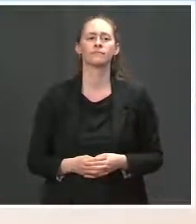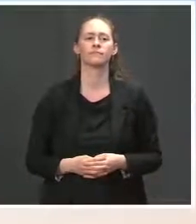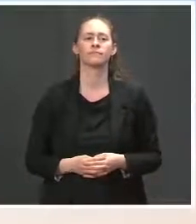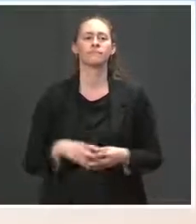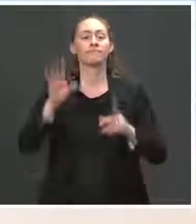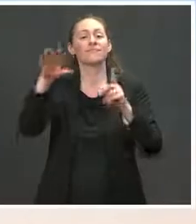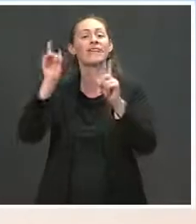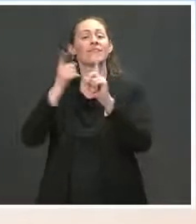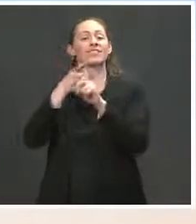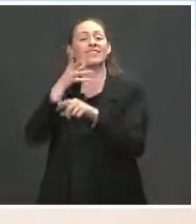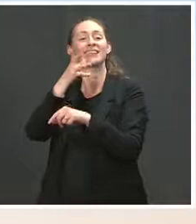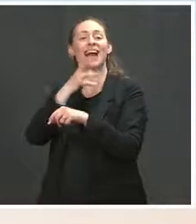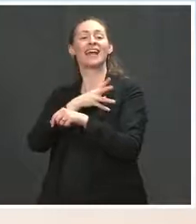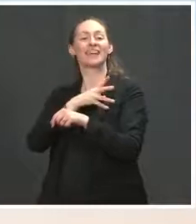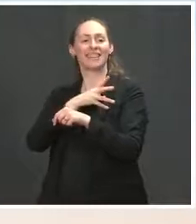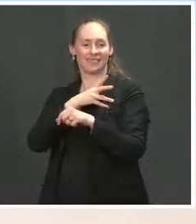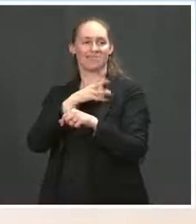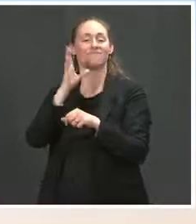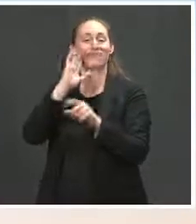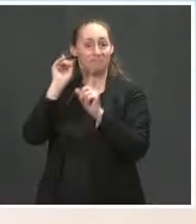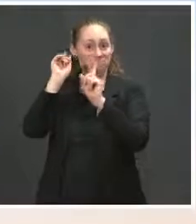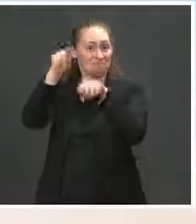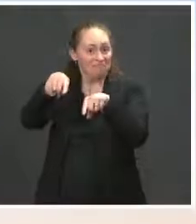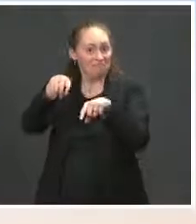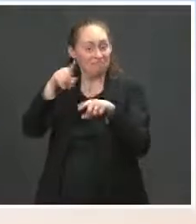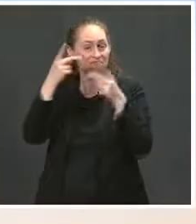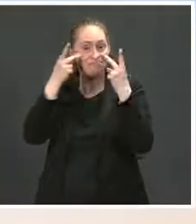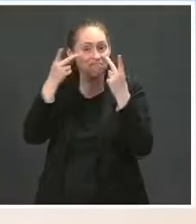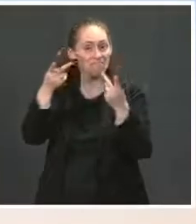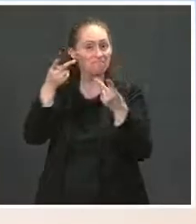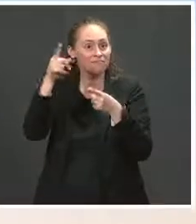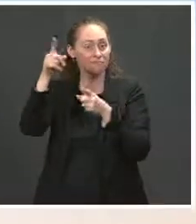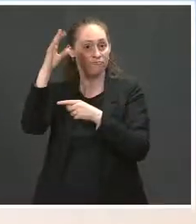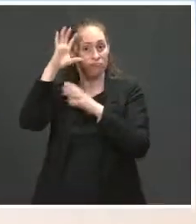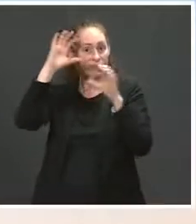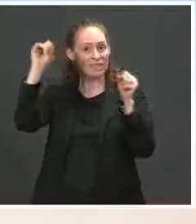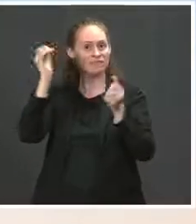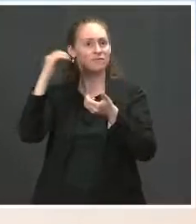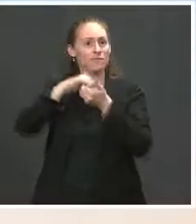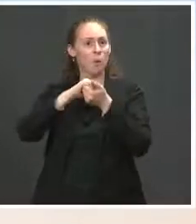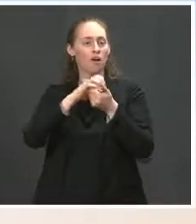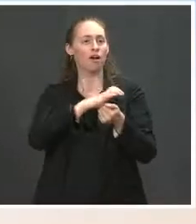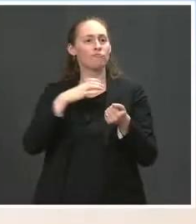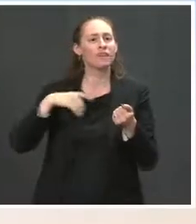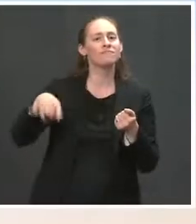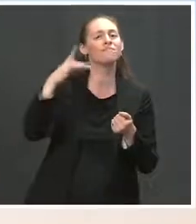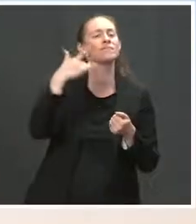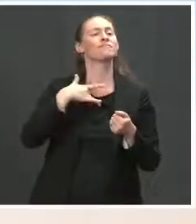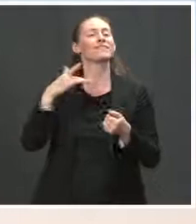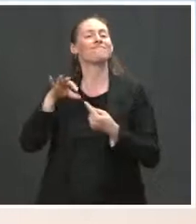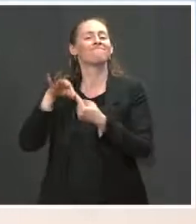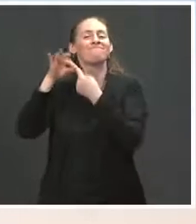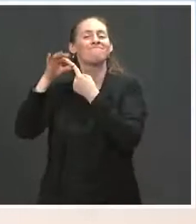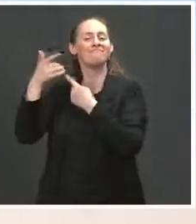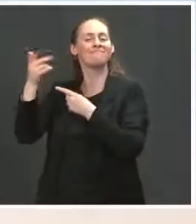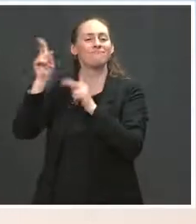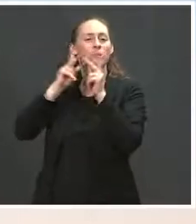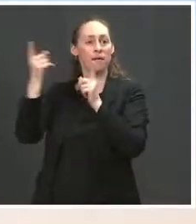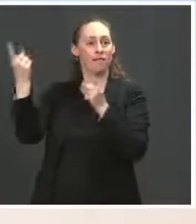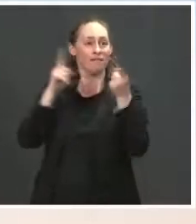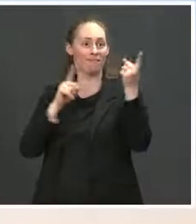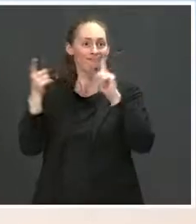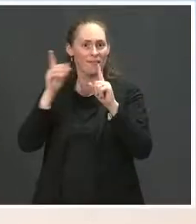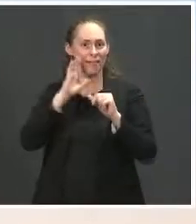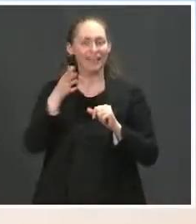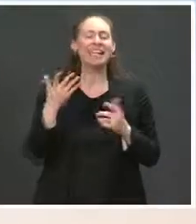President's joint address next week? And will she have guests, as has been traditional in those cases? Ms. It will be a little bit different because,